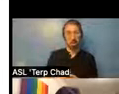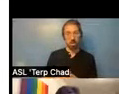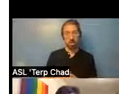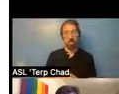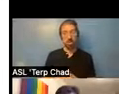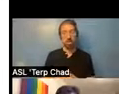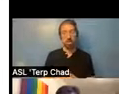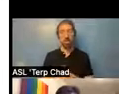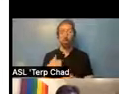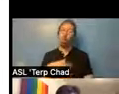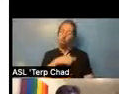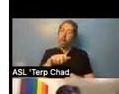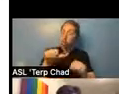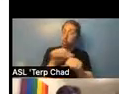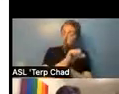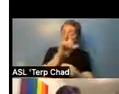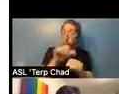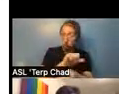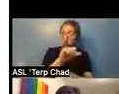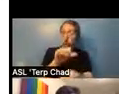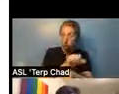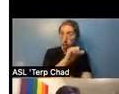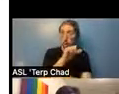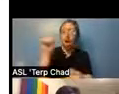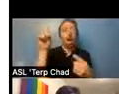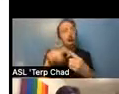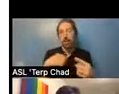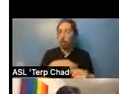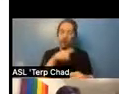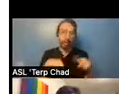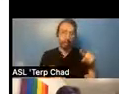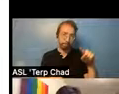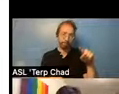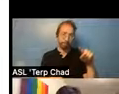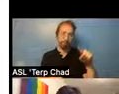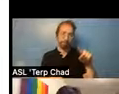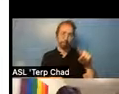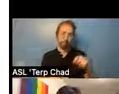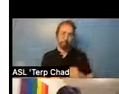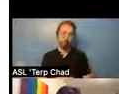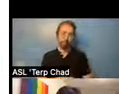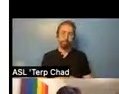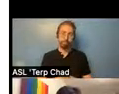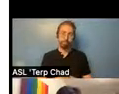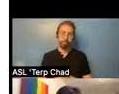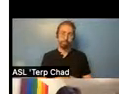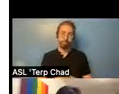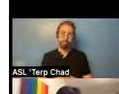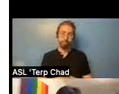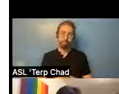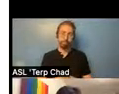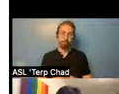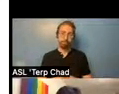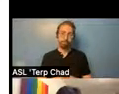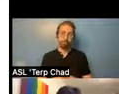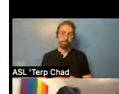like, not be, uh, told we cannot. And, uh, yeah. And, uh, you know, the, you know, the vision of isolation